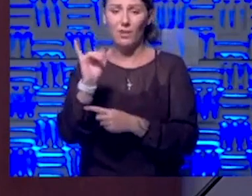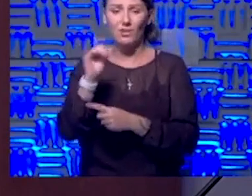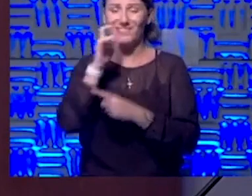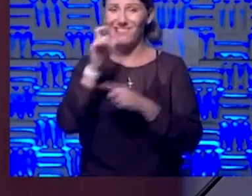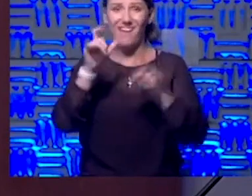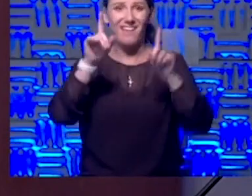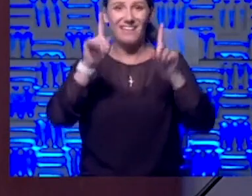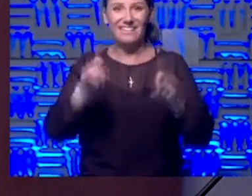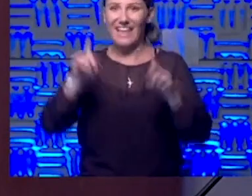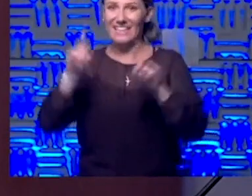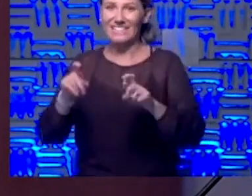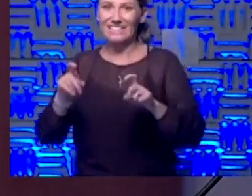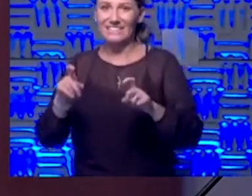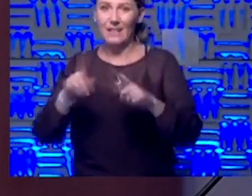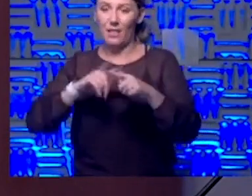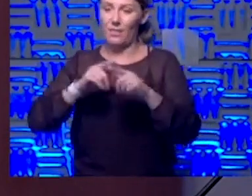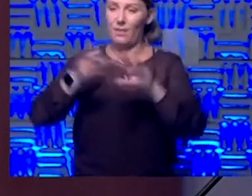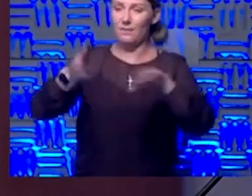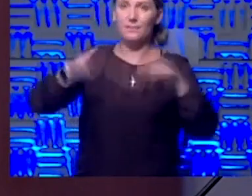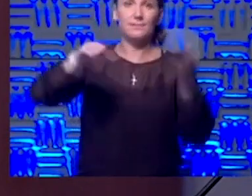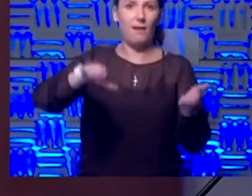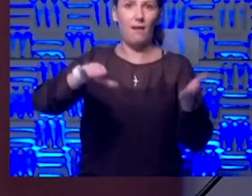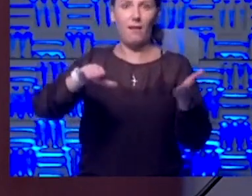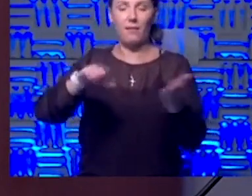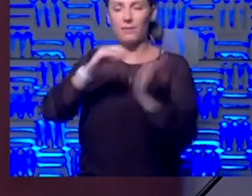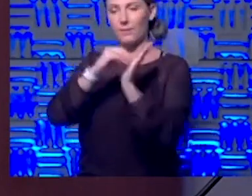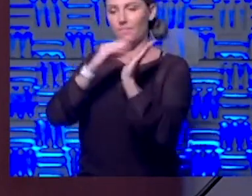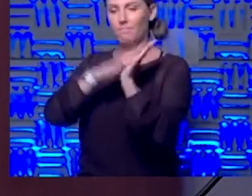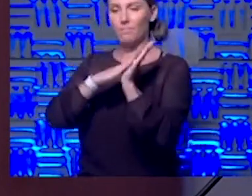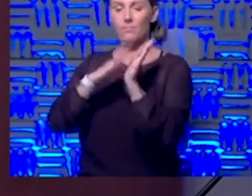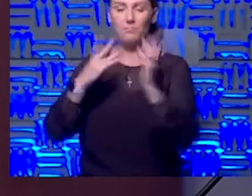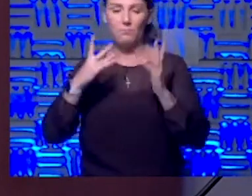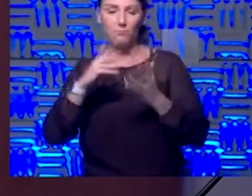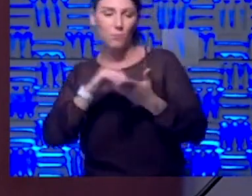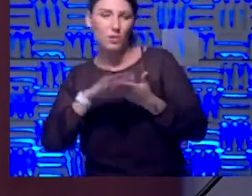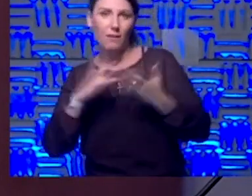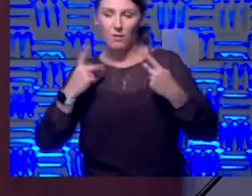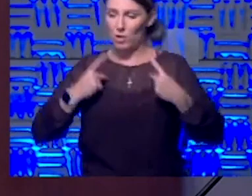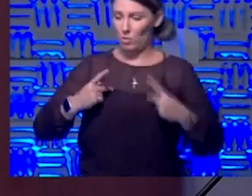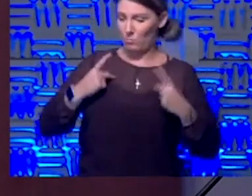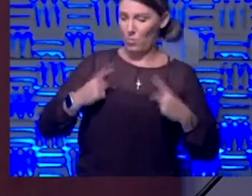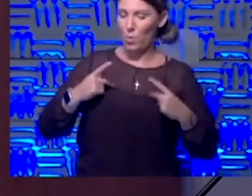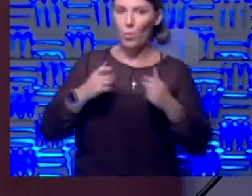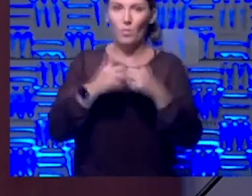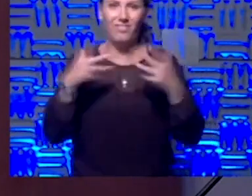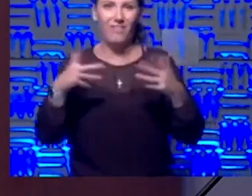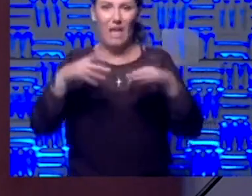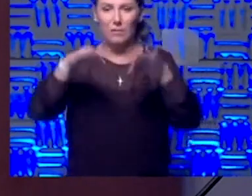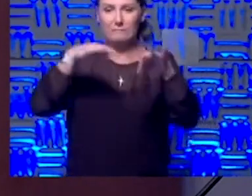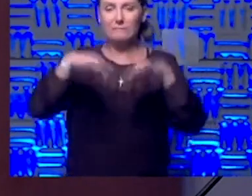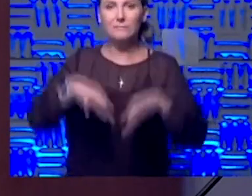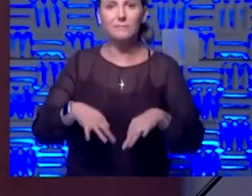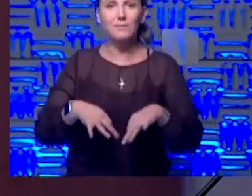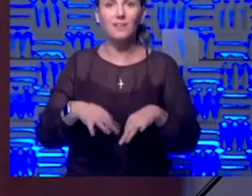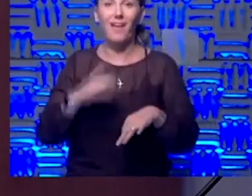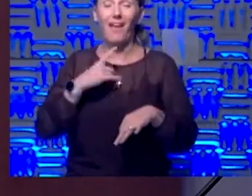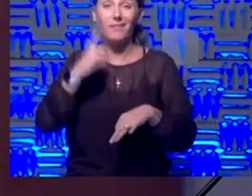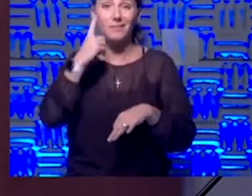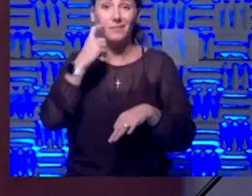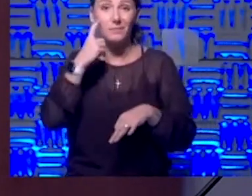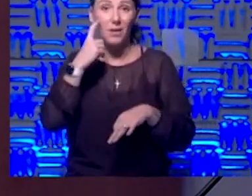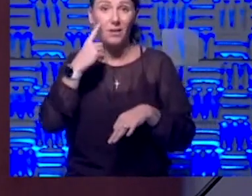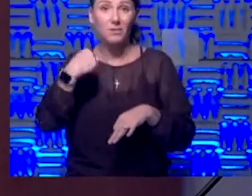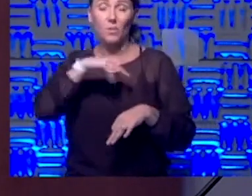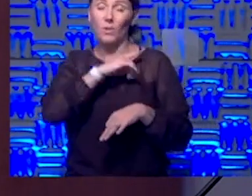getting tested and die and are listed as pneumonia without any further description. And so I suspect we're